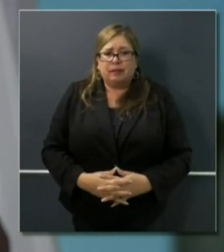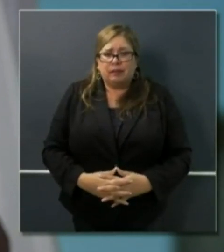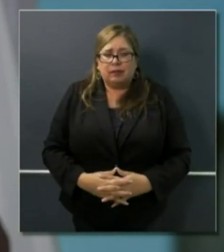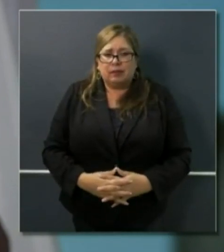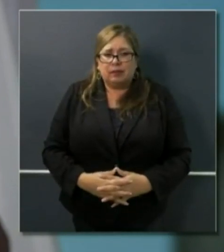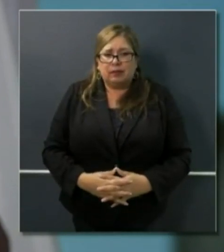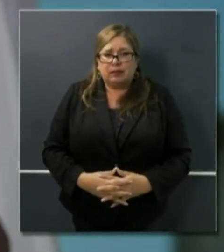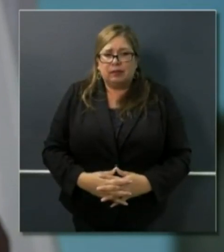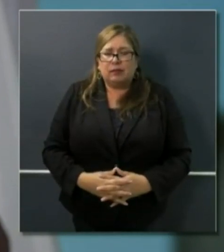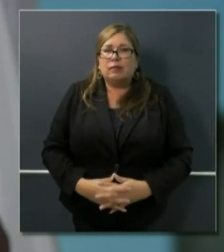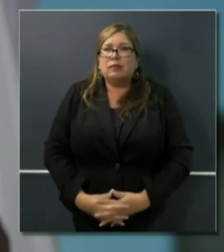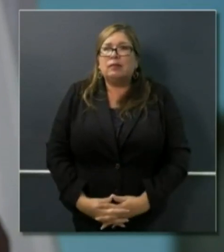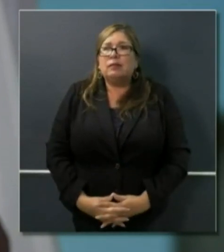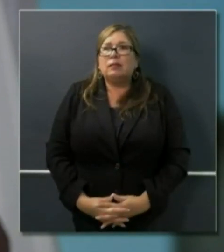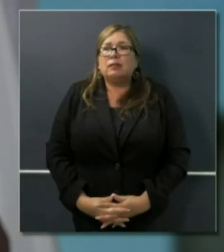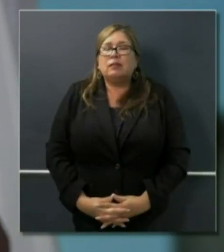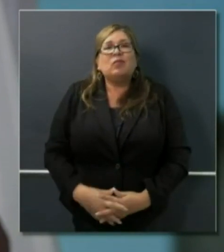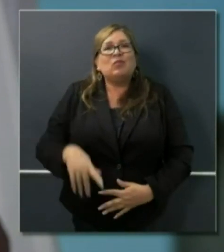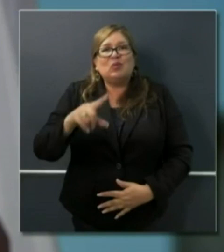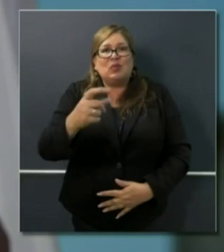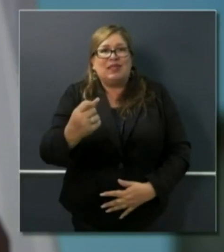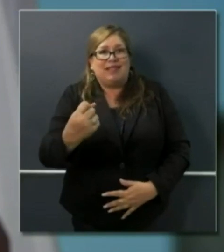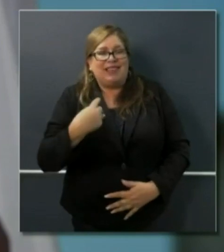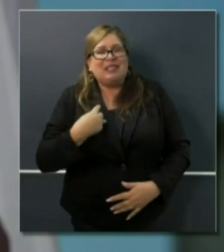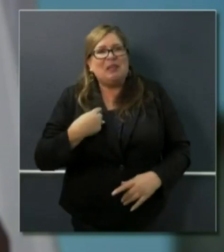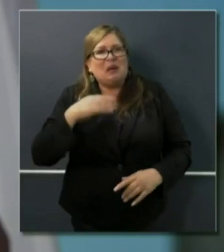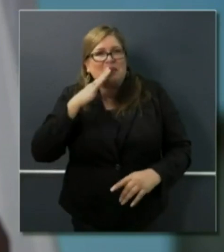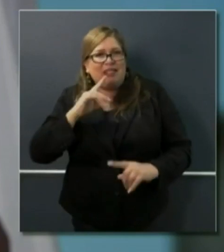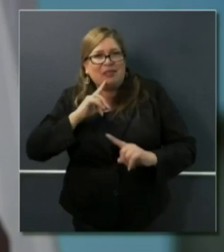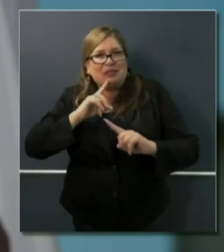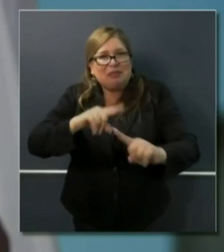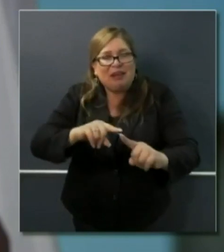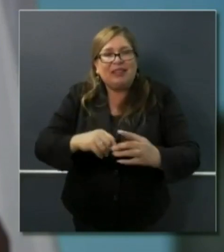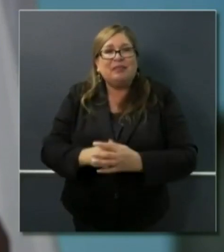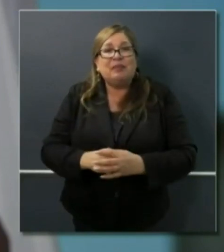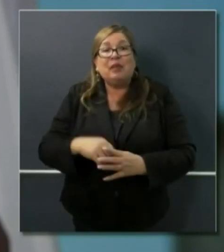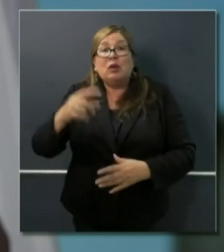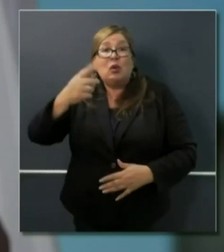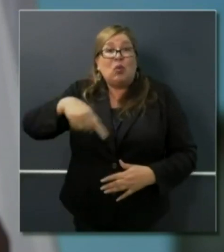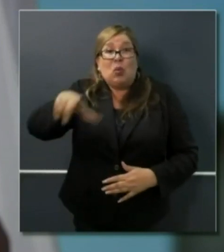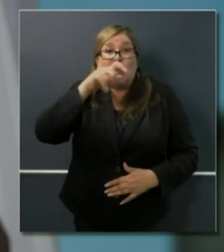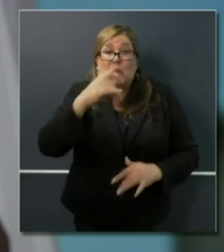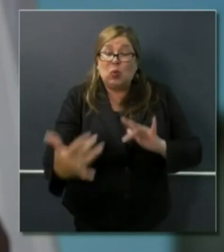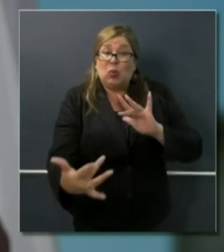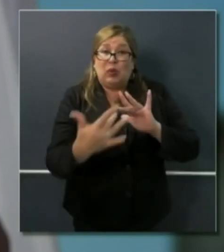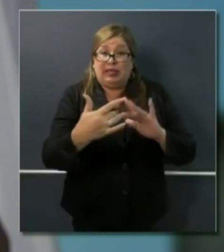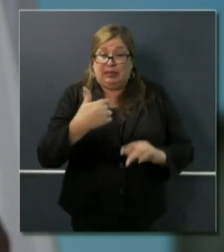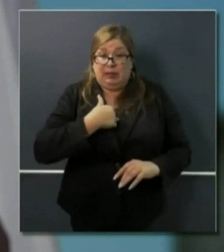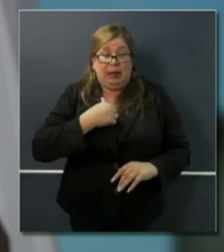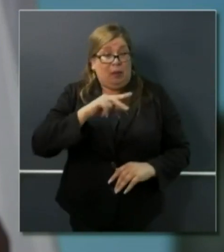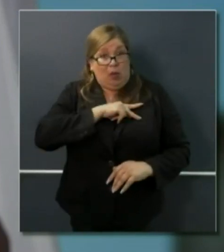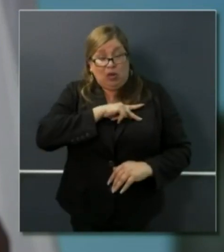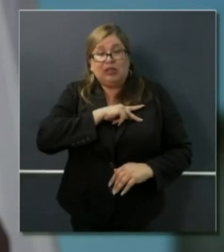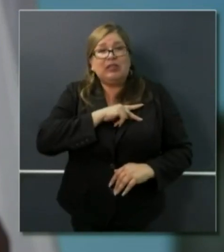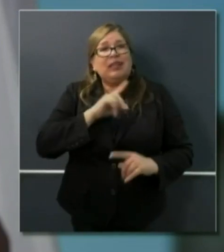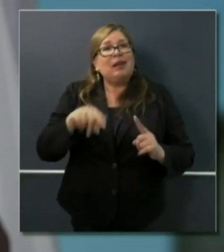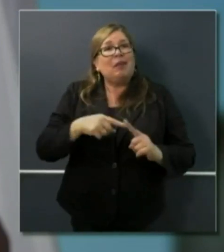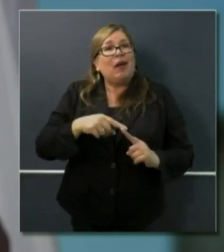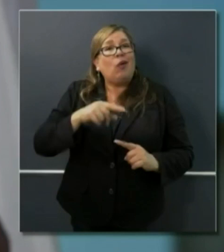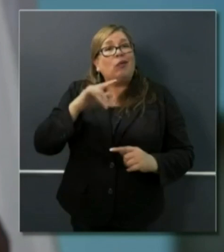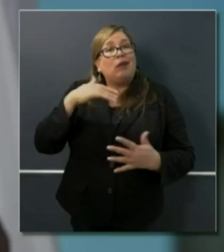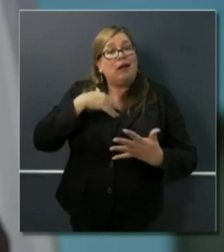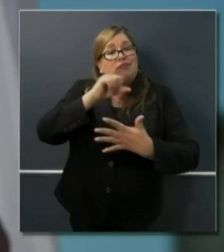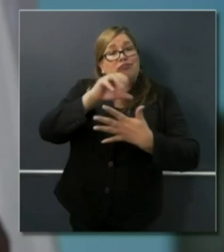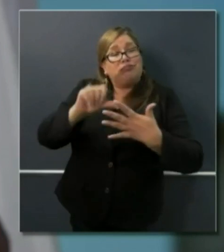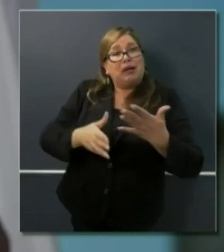you asked a question directly. Let me directly respond. At least those that reached out to me personally, I think, were very favorable,